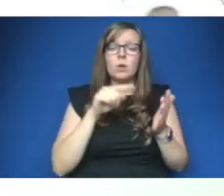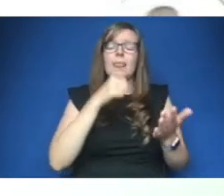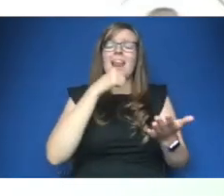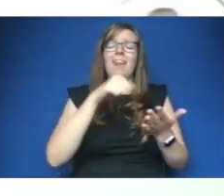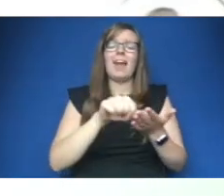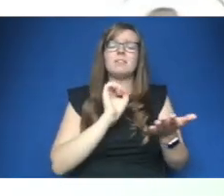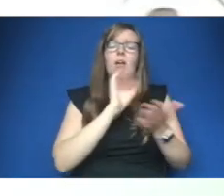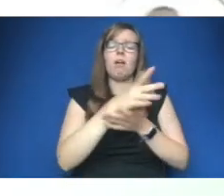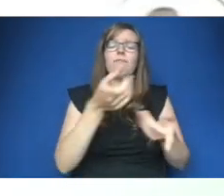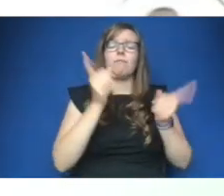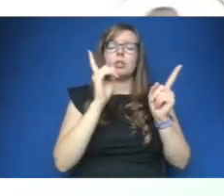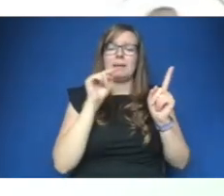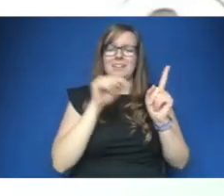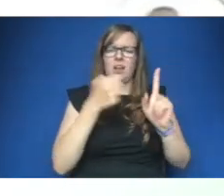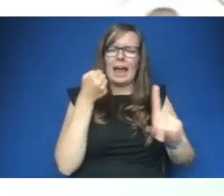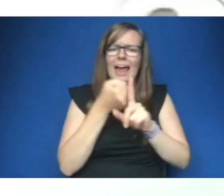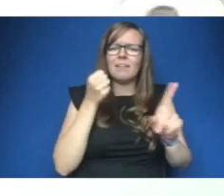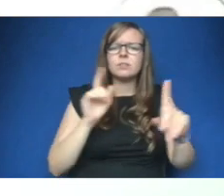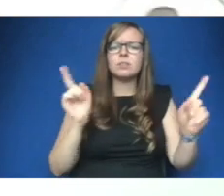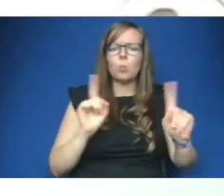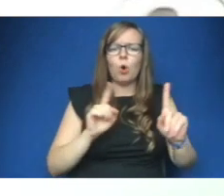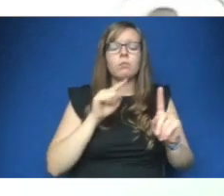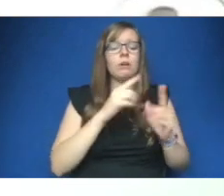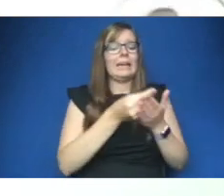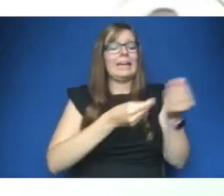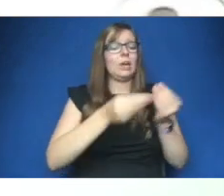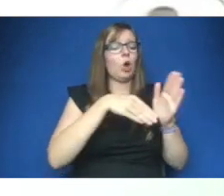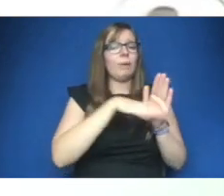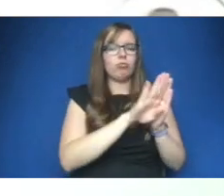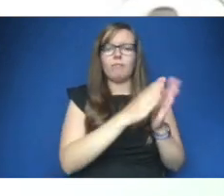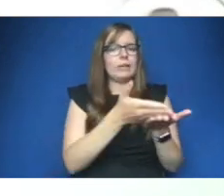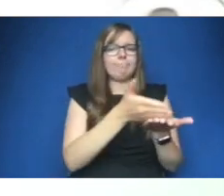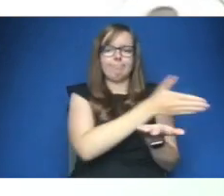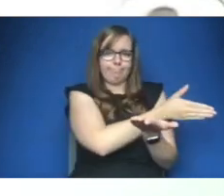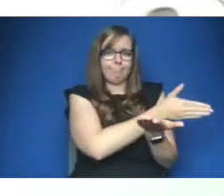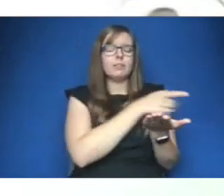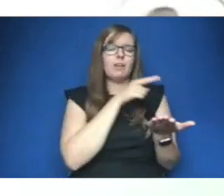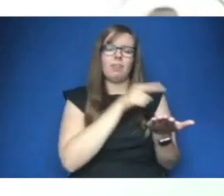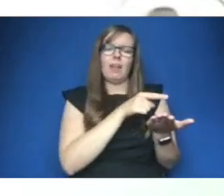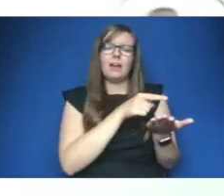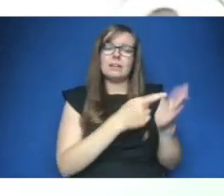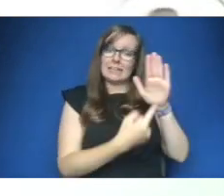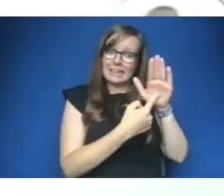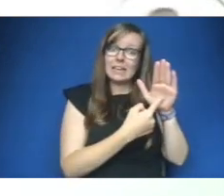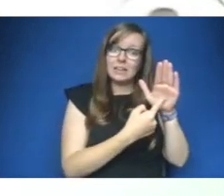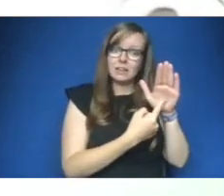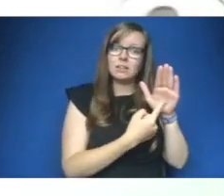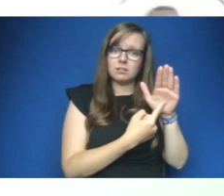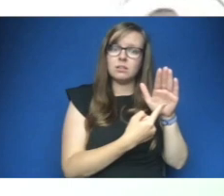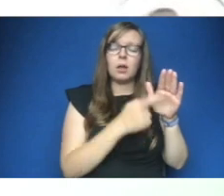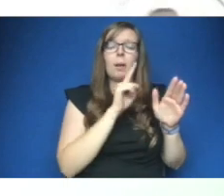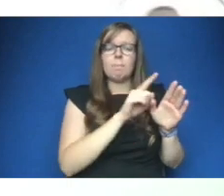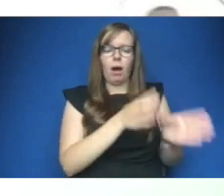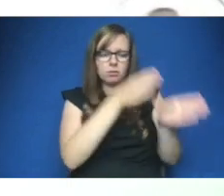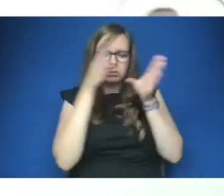minister was to move away from the economic recovery which i think is very very key and crucial to put in society at the heart of